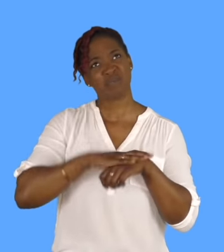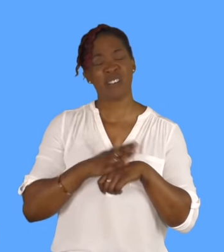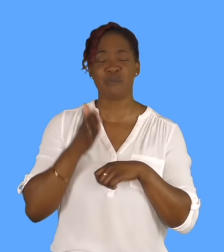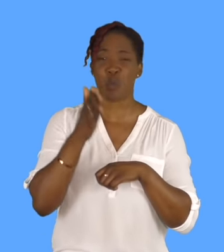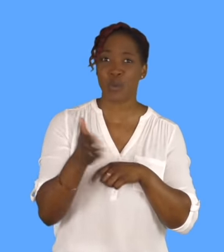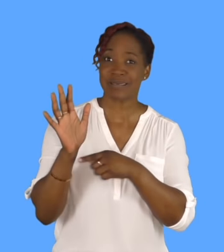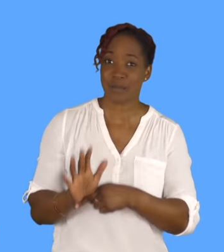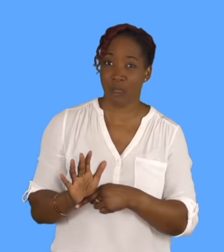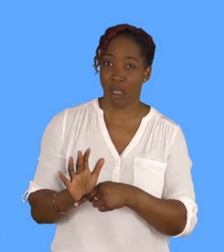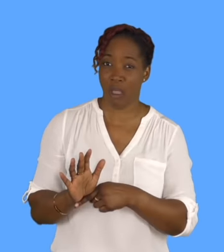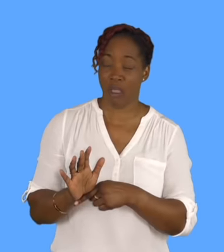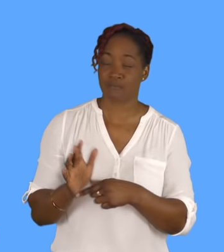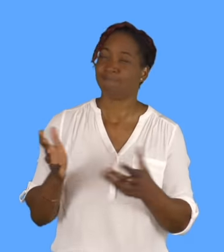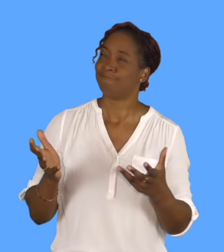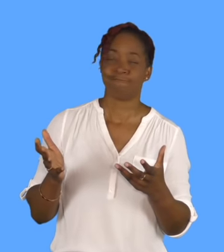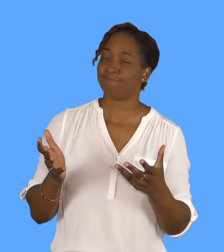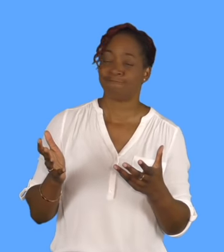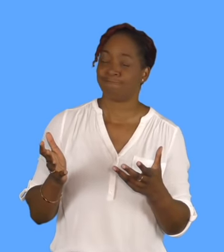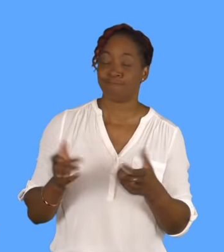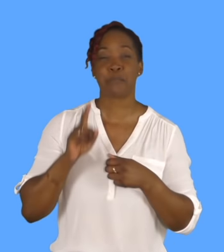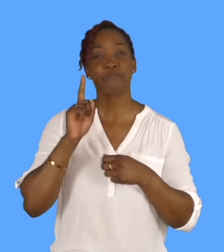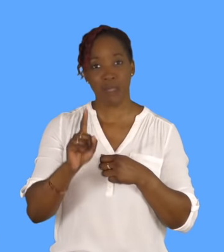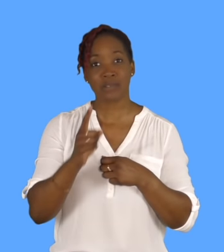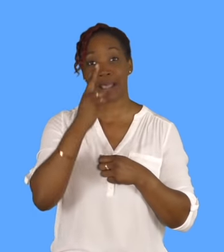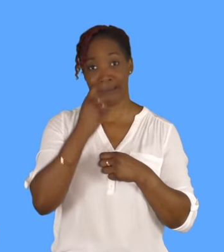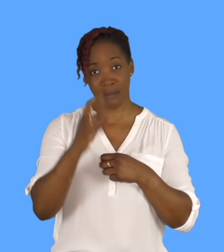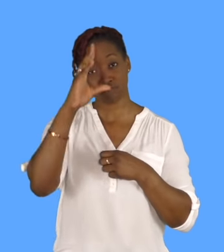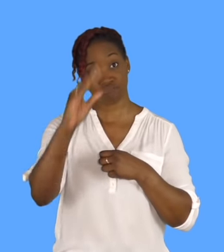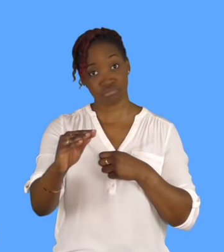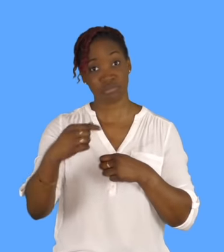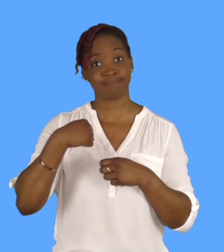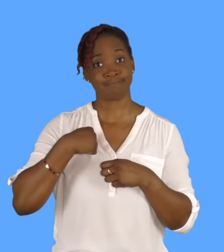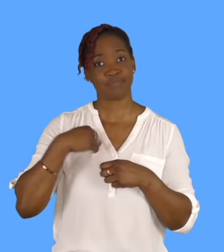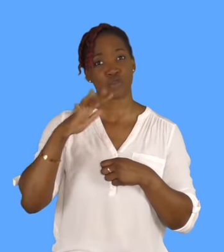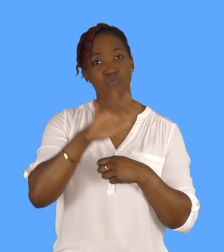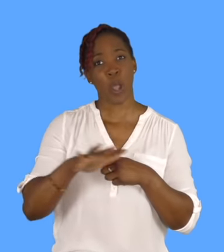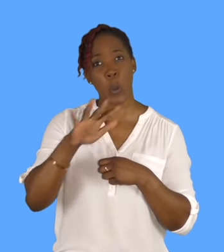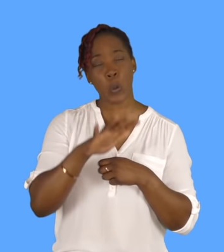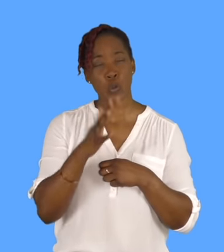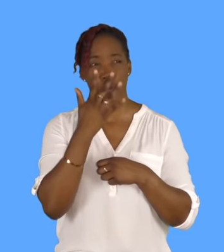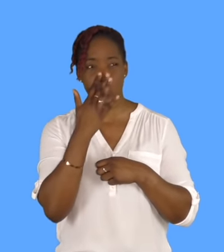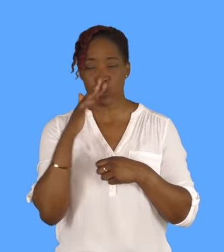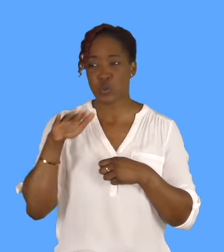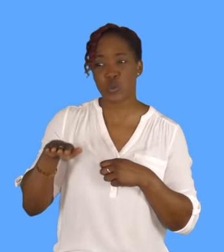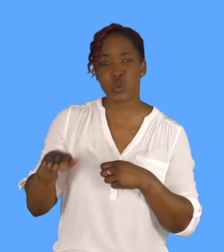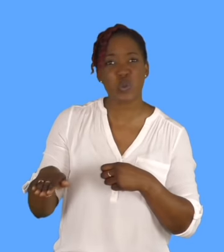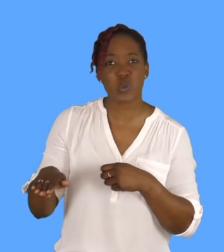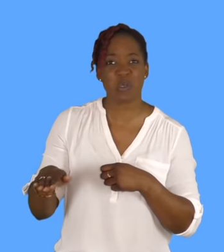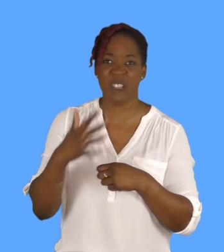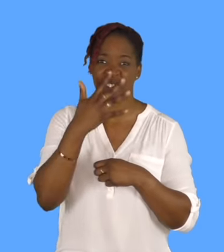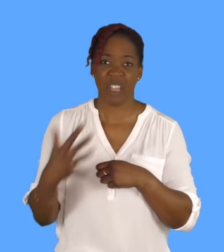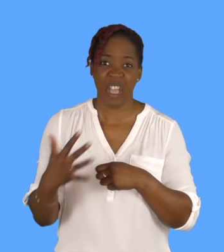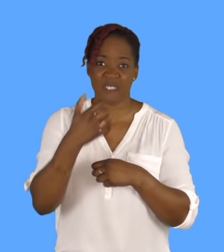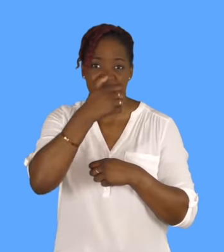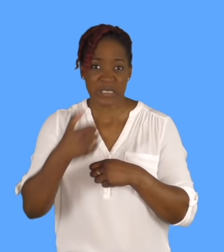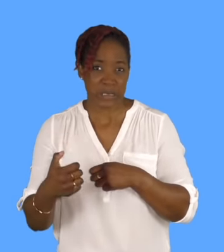you that when I was probably really small, like, I don't know, five, six, I don't actually remember. But